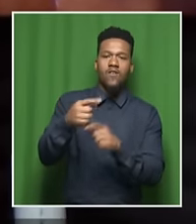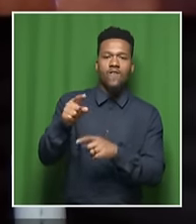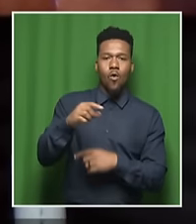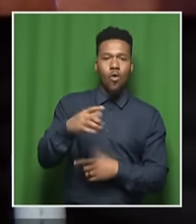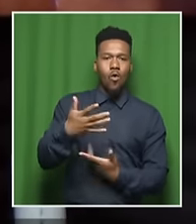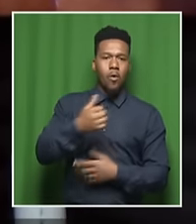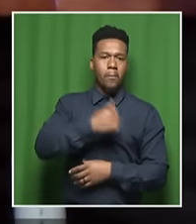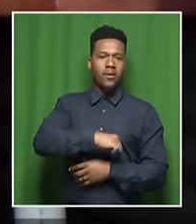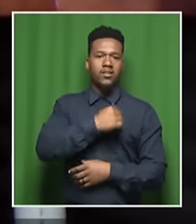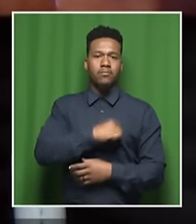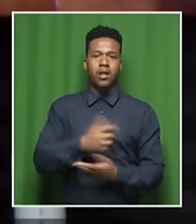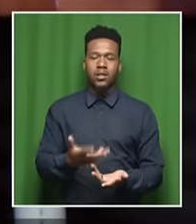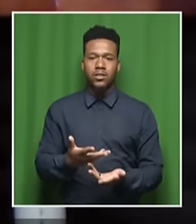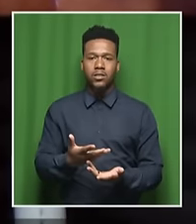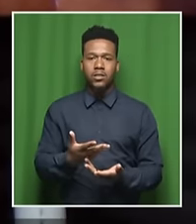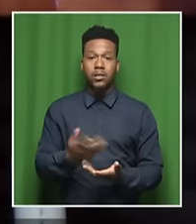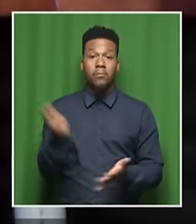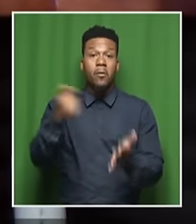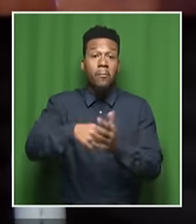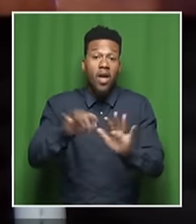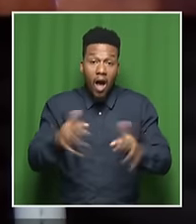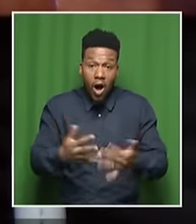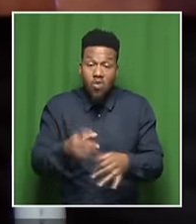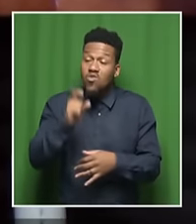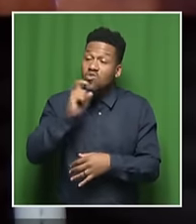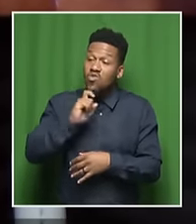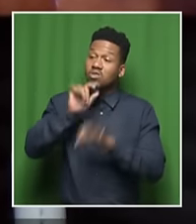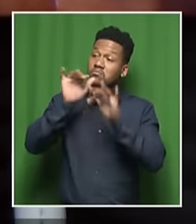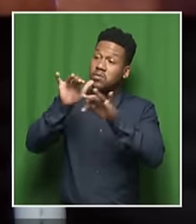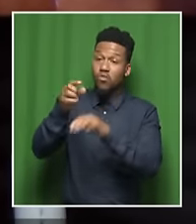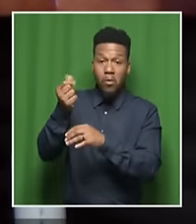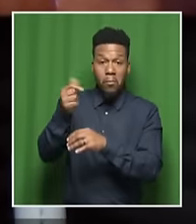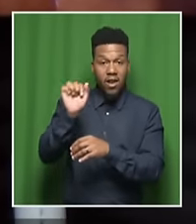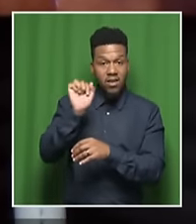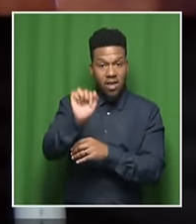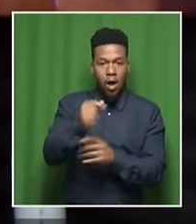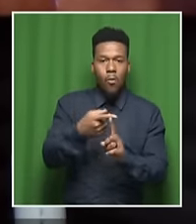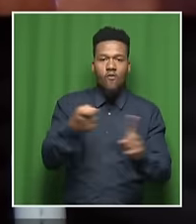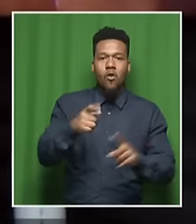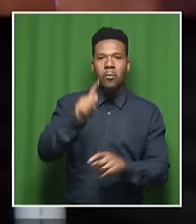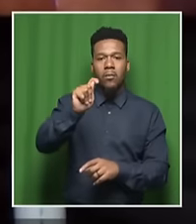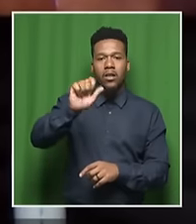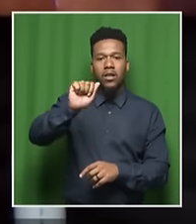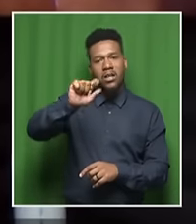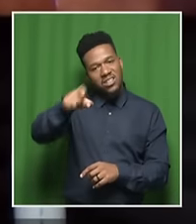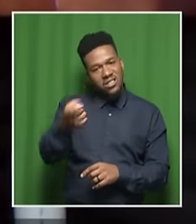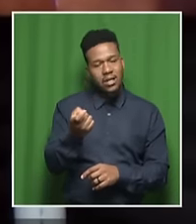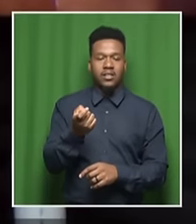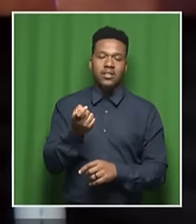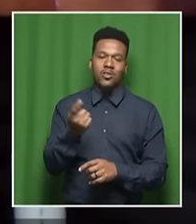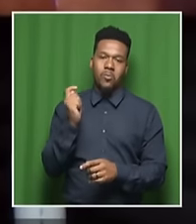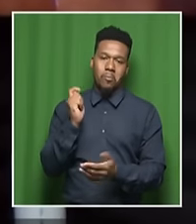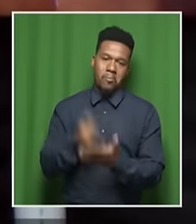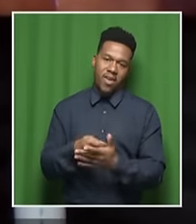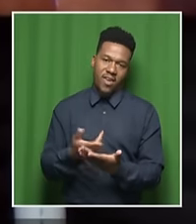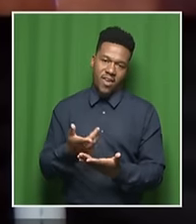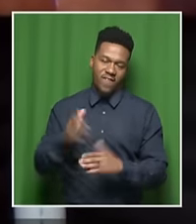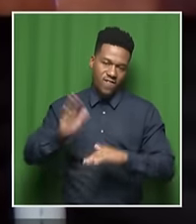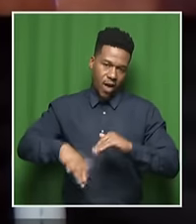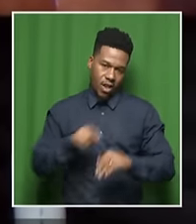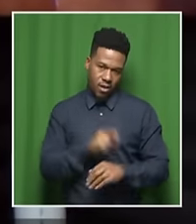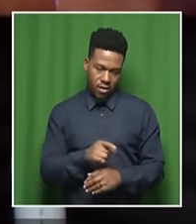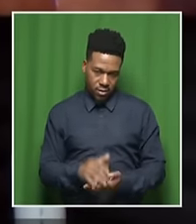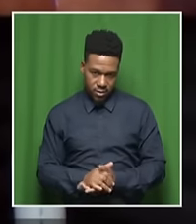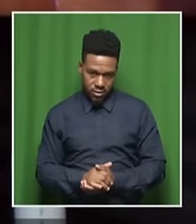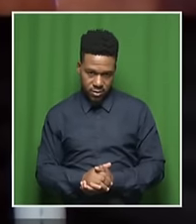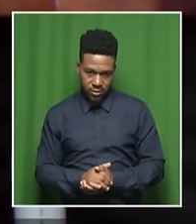use taxpayers' money to pay that fine. That's a double whammy. That's not the solution. We believe that this water credit situation that